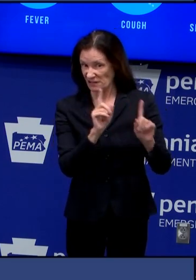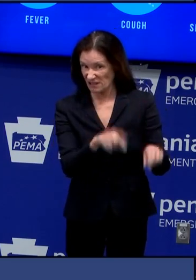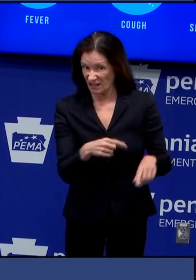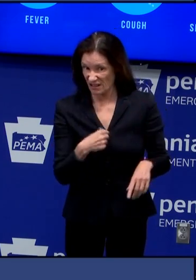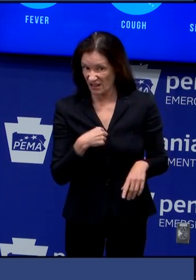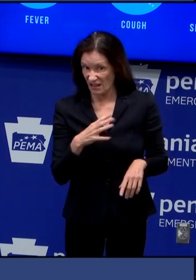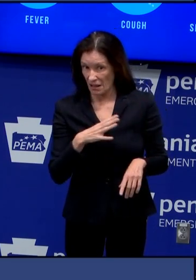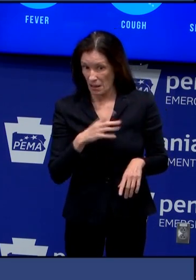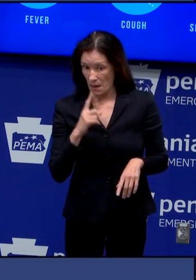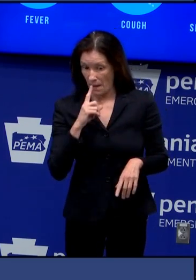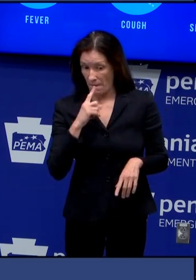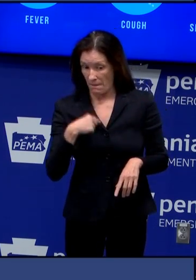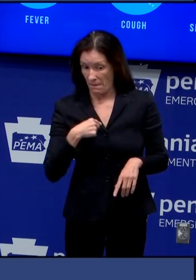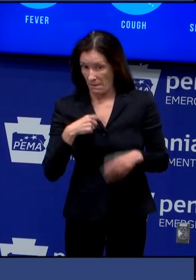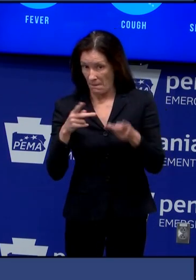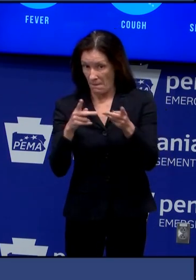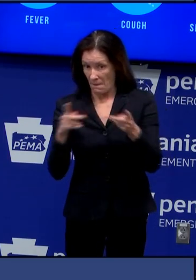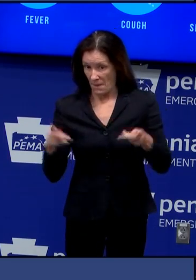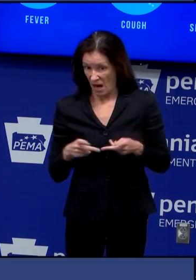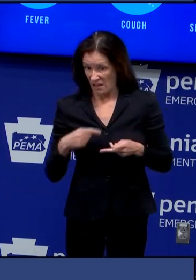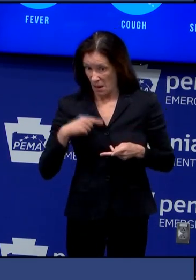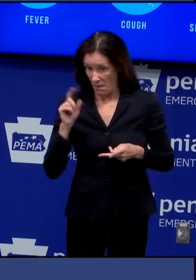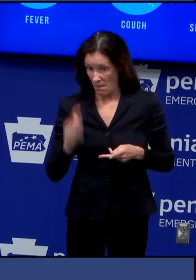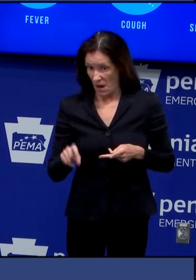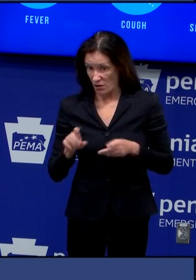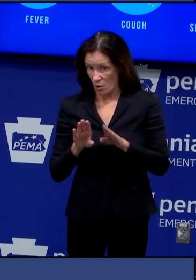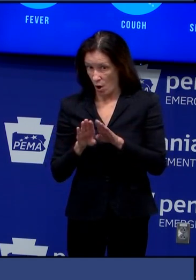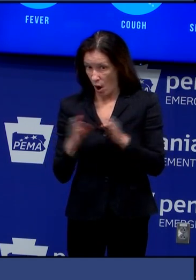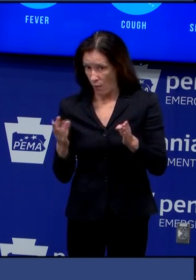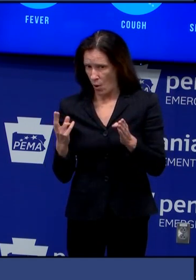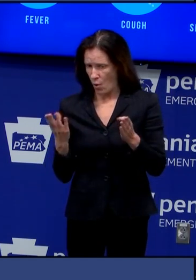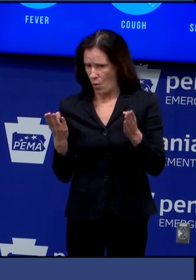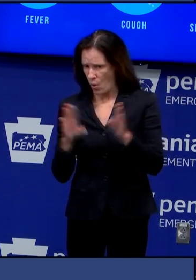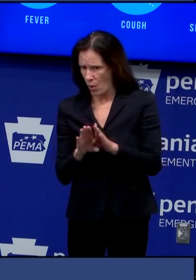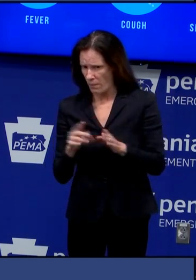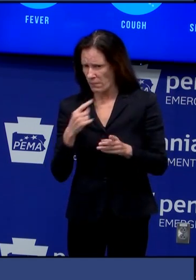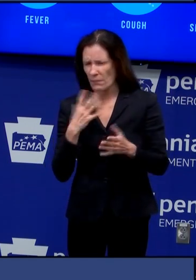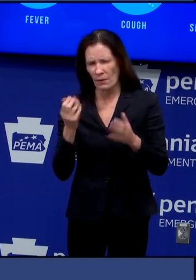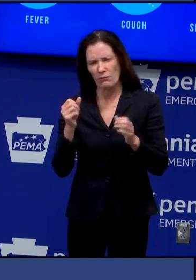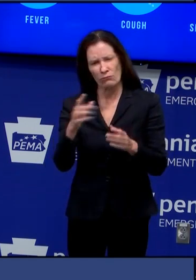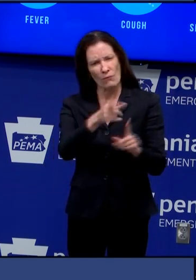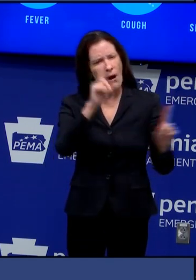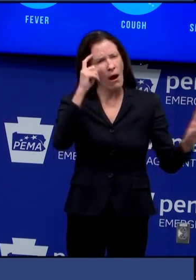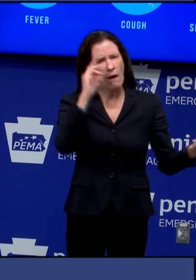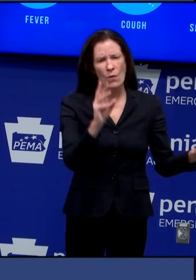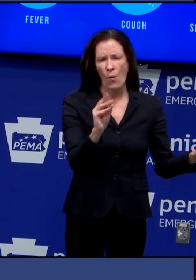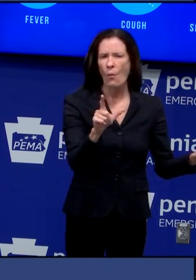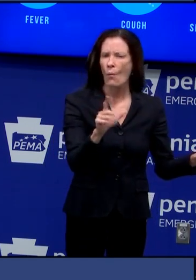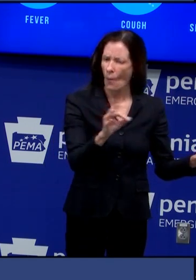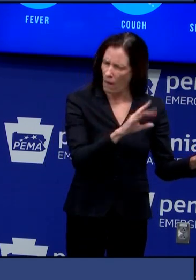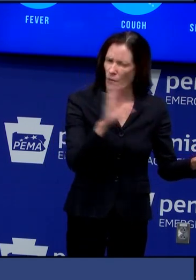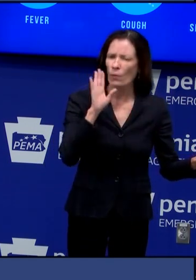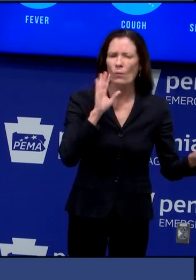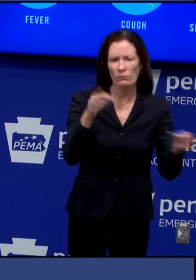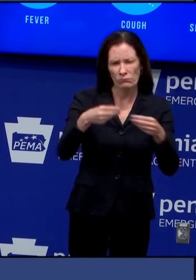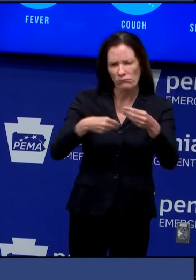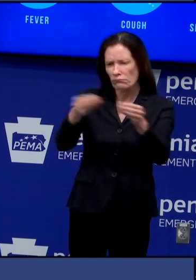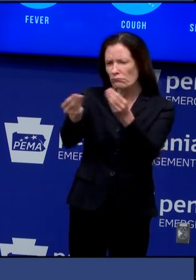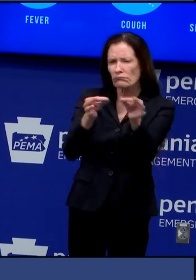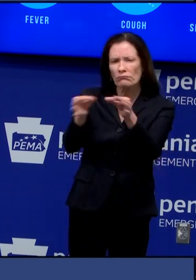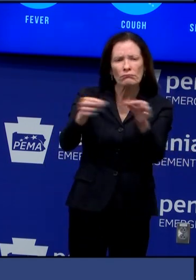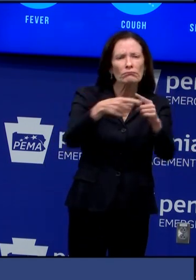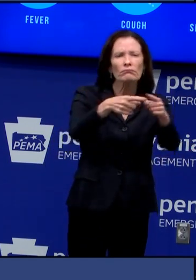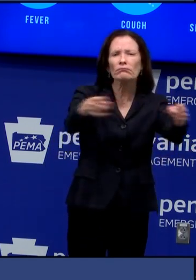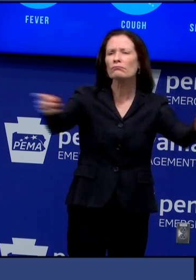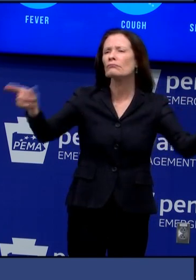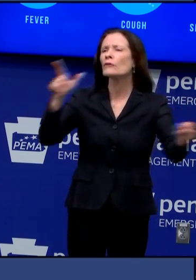be closed does that mean i can't serve as playing place so we are this week in the next couple of days we'll be putting on a notice they'll make it clear absolutely you